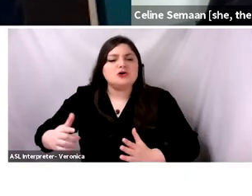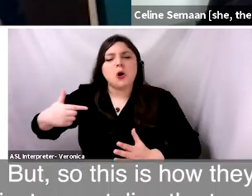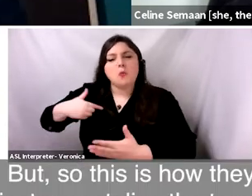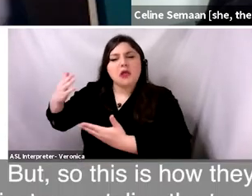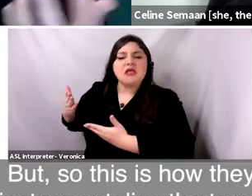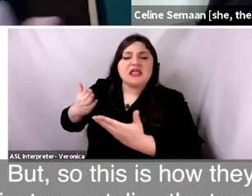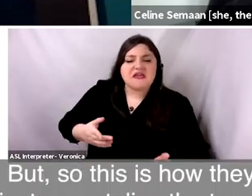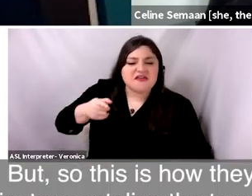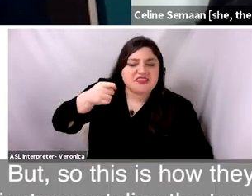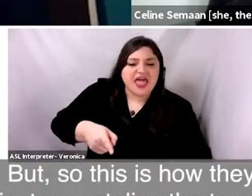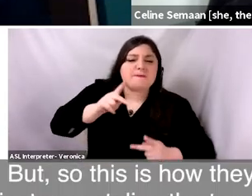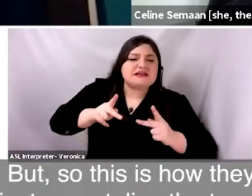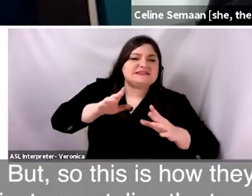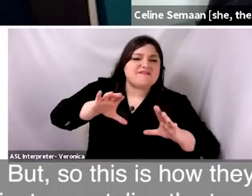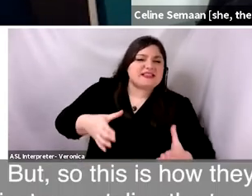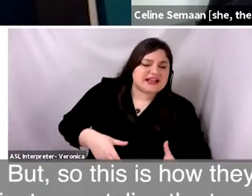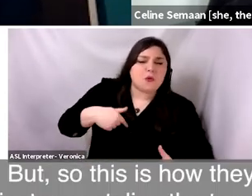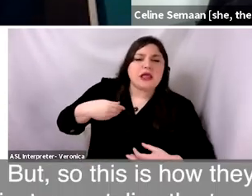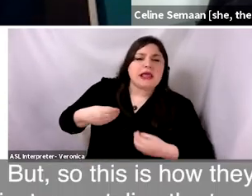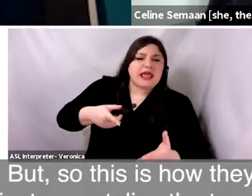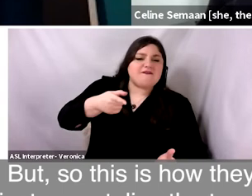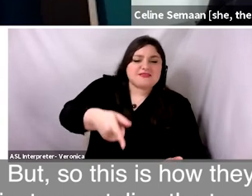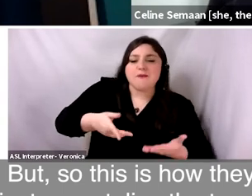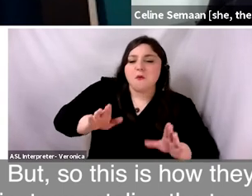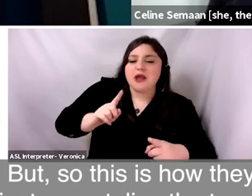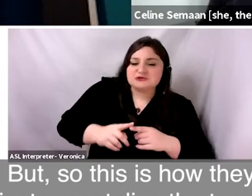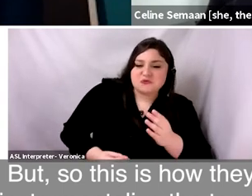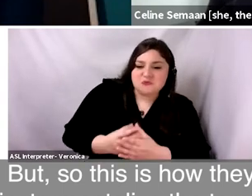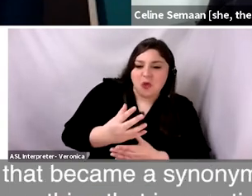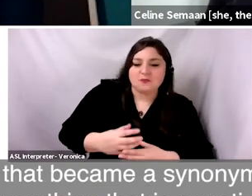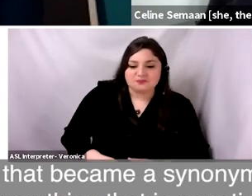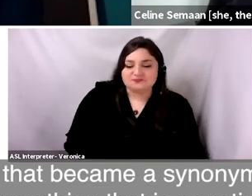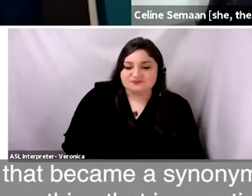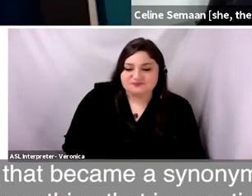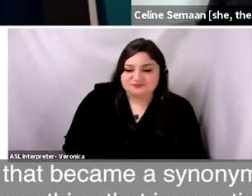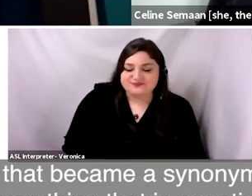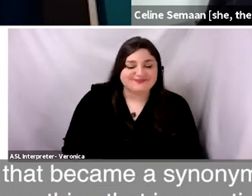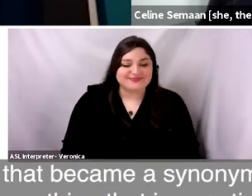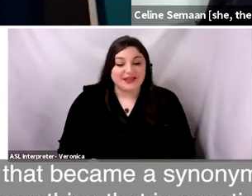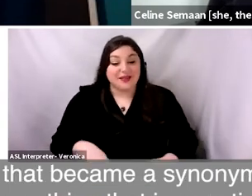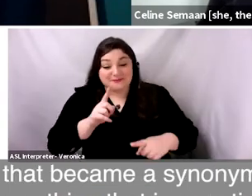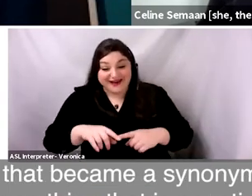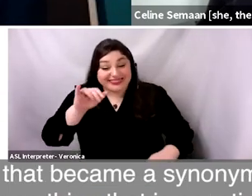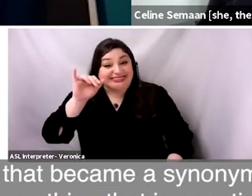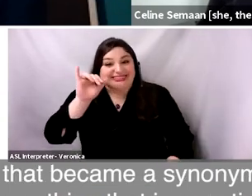so this is how they instrumentalized the term and that became